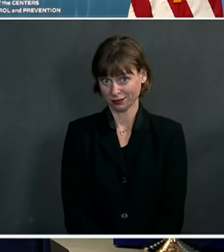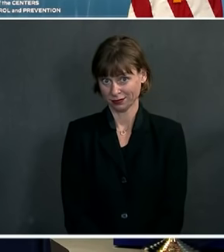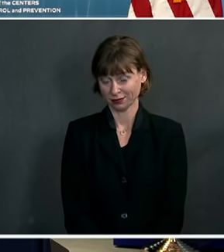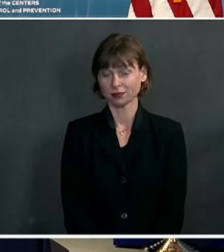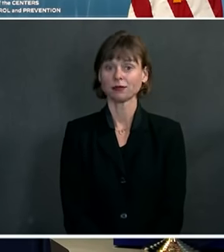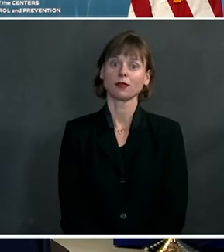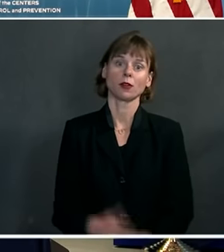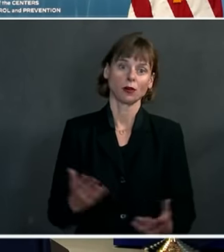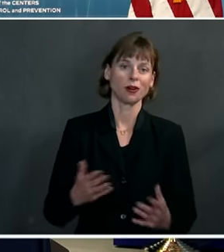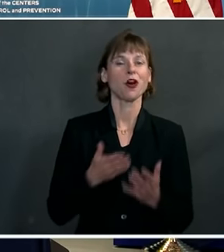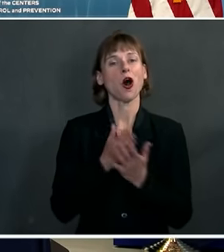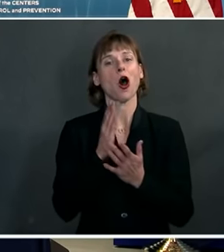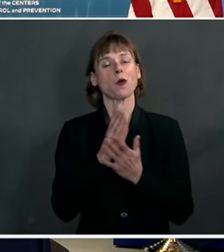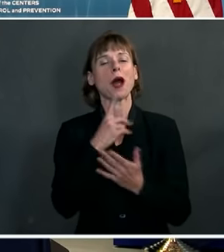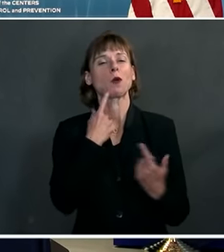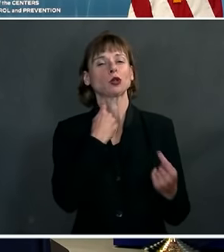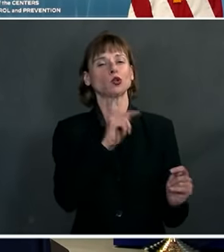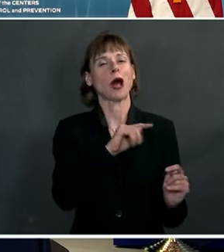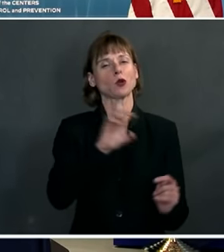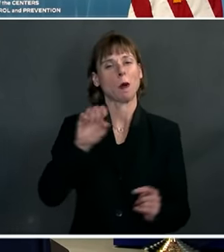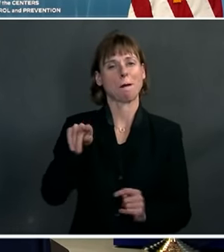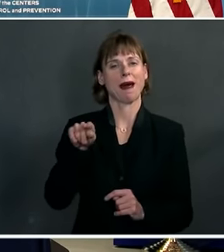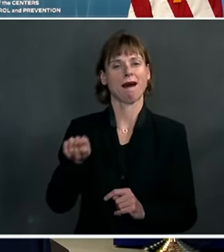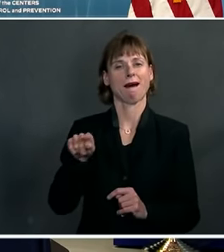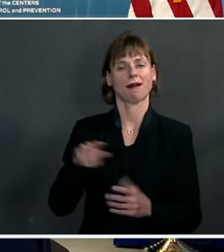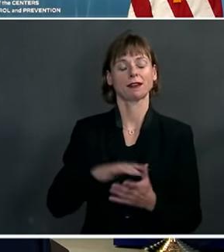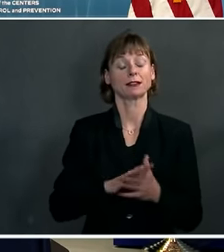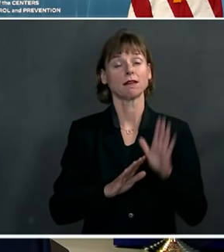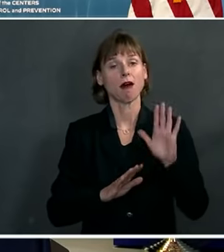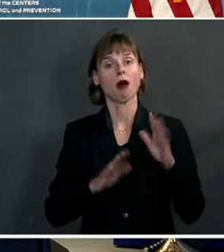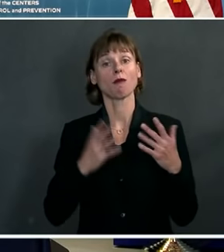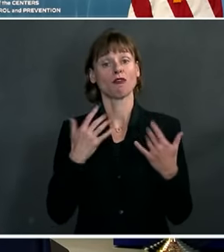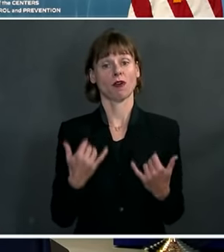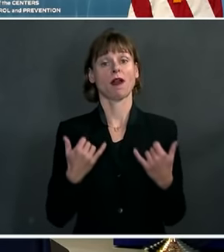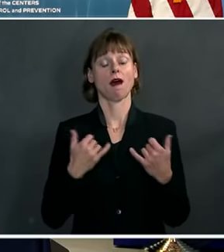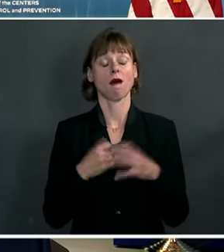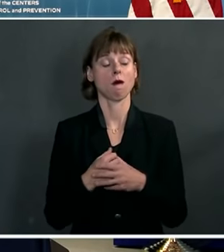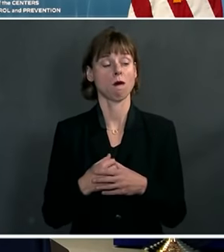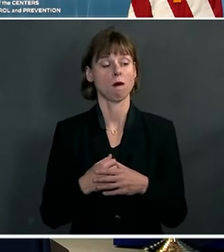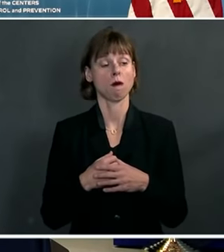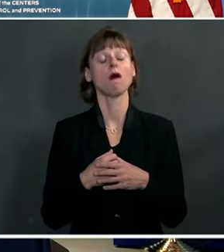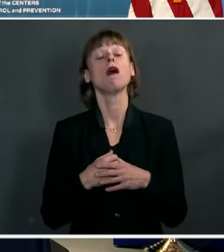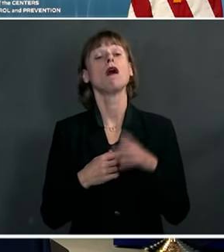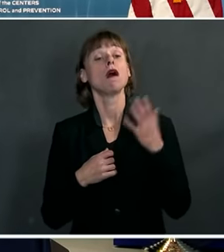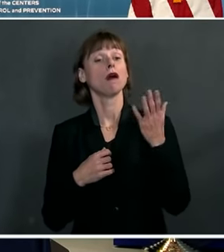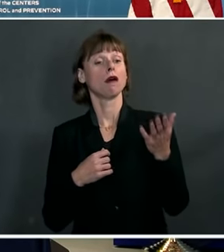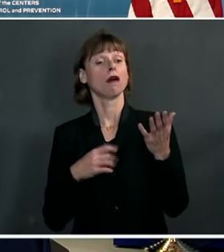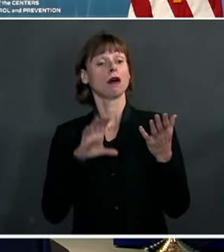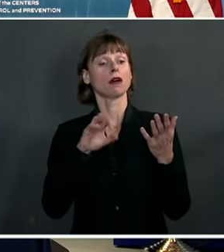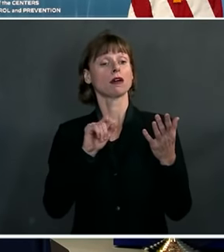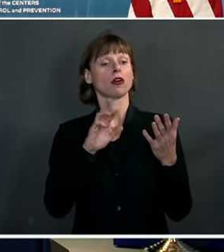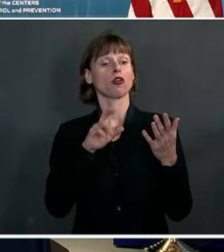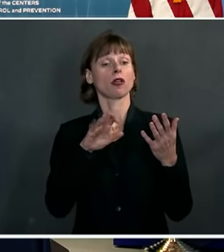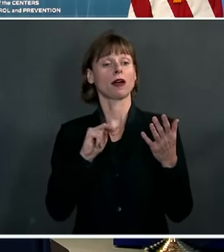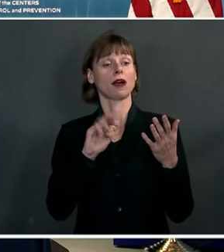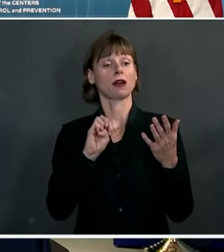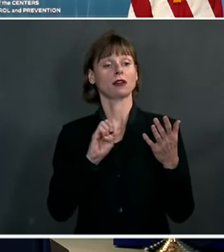All right, Ed, we'll try to come back to you. In the meantime, let's go to Caroline Chen.